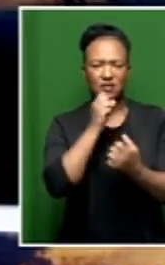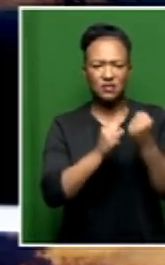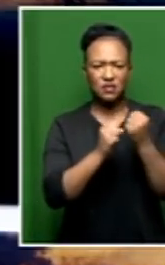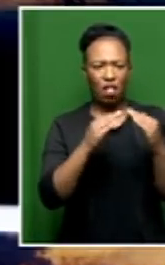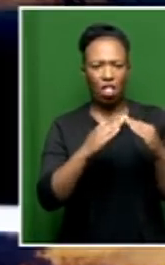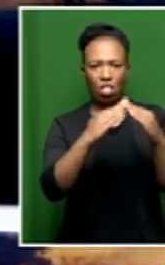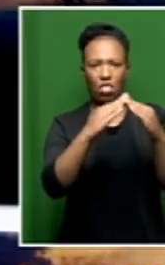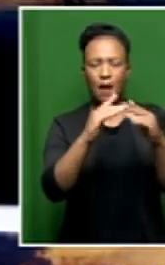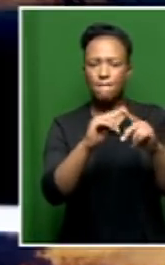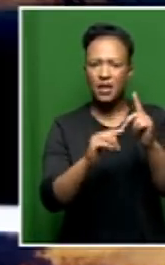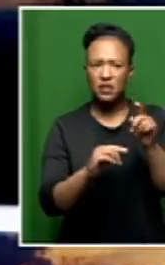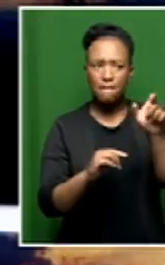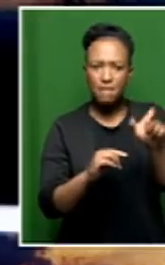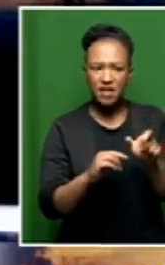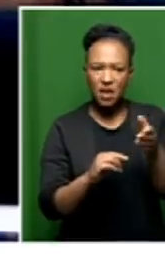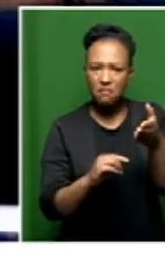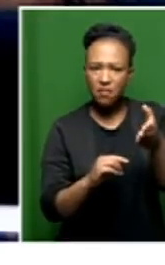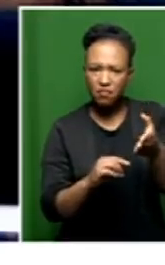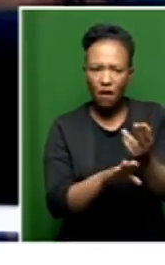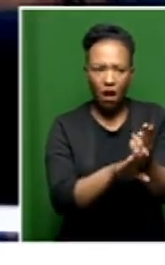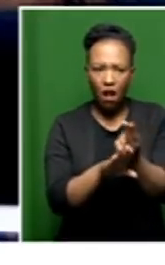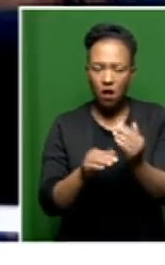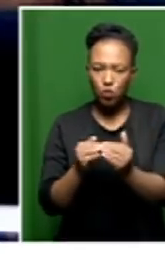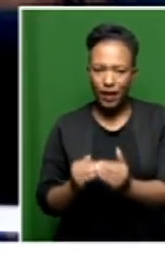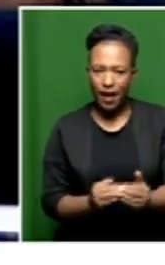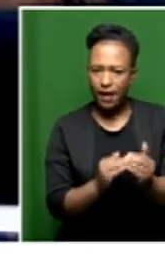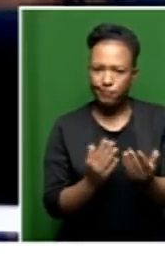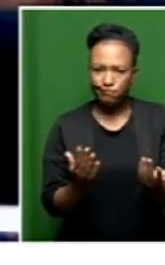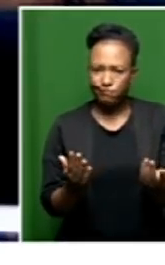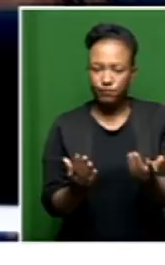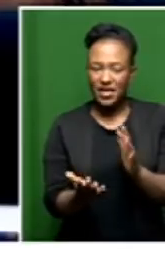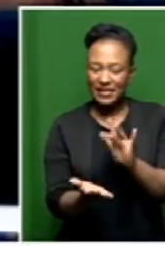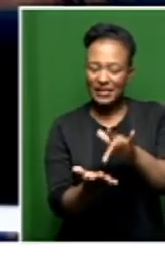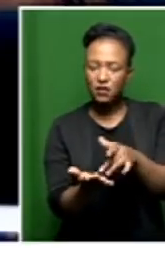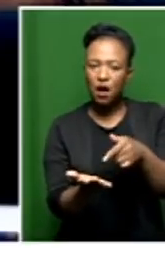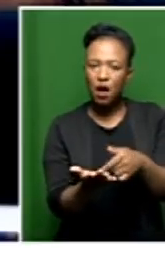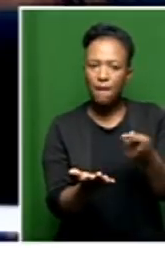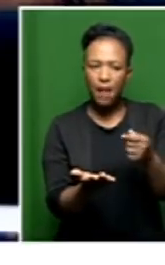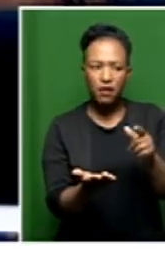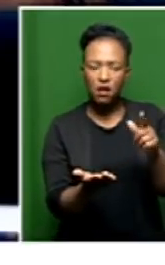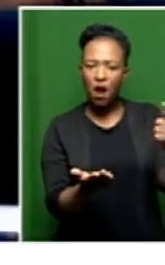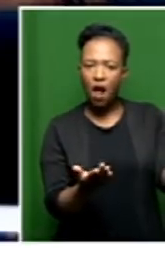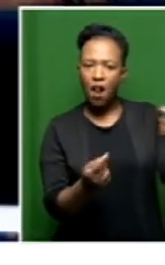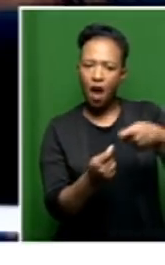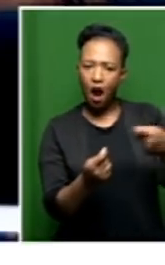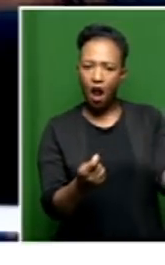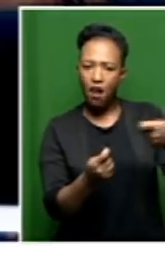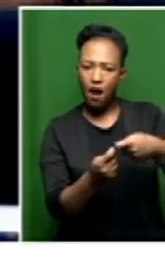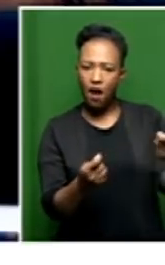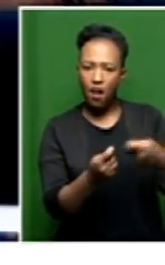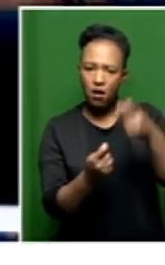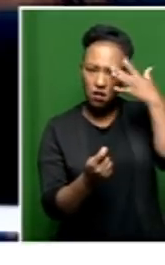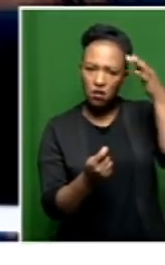single patient. We also reported that the centre continues to receive millions of rands in government subsidies and a monthly